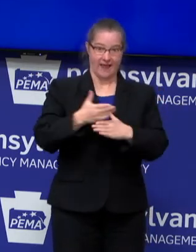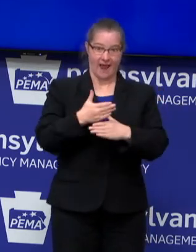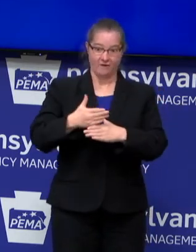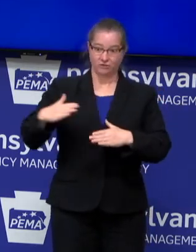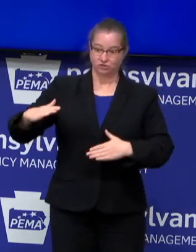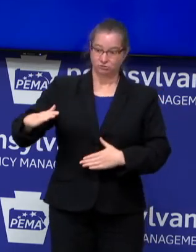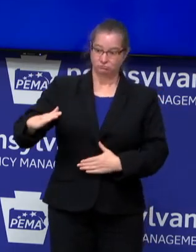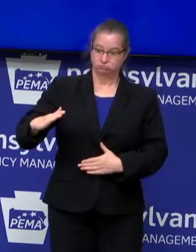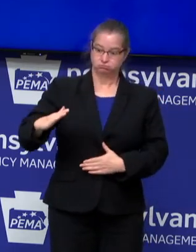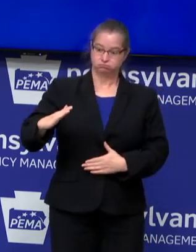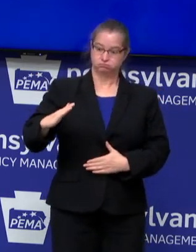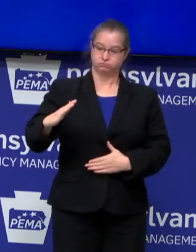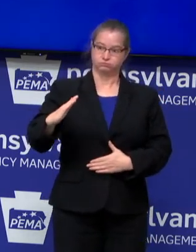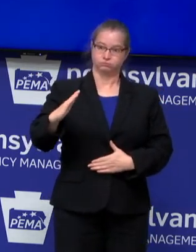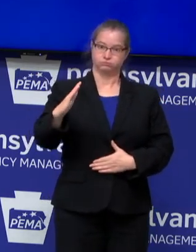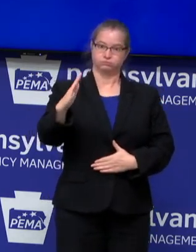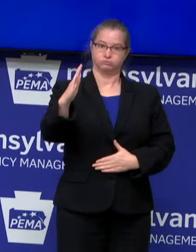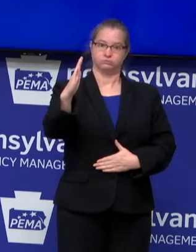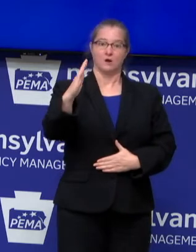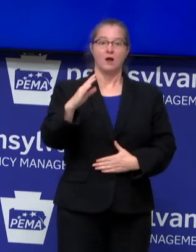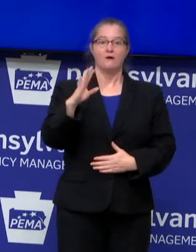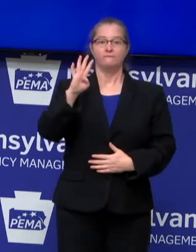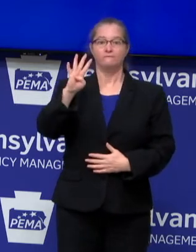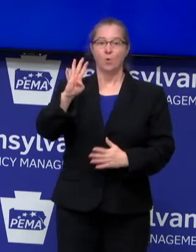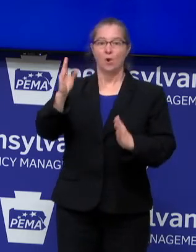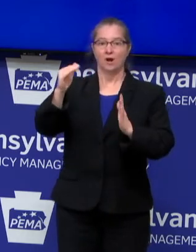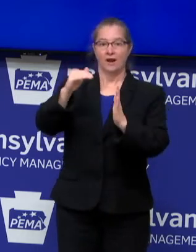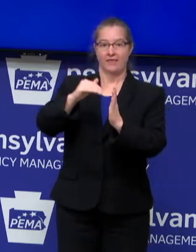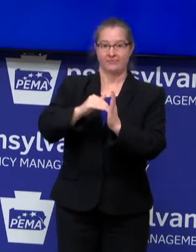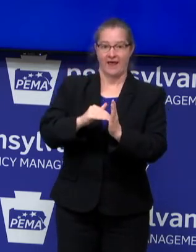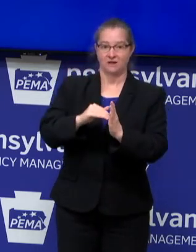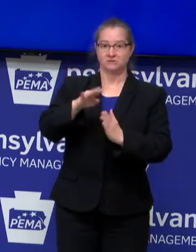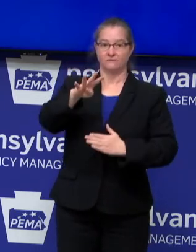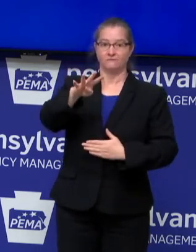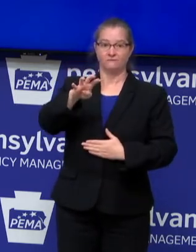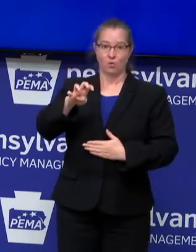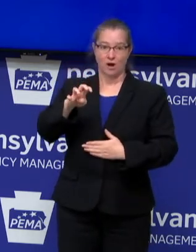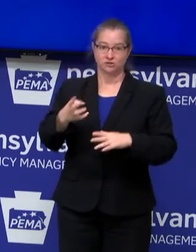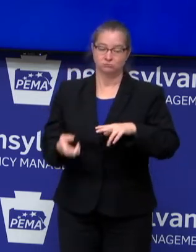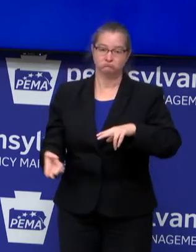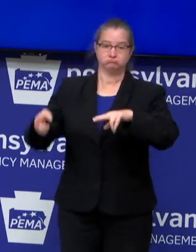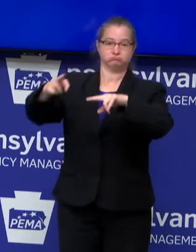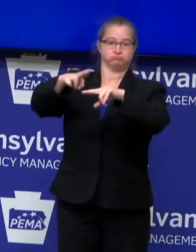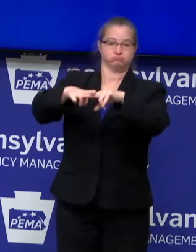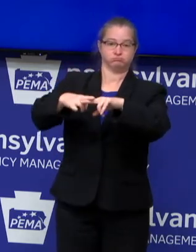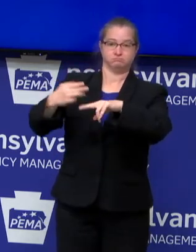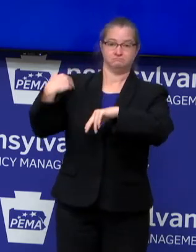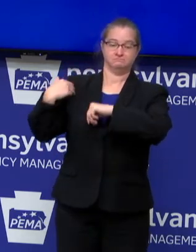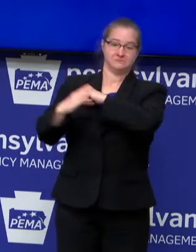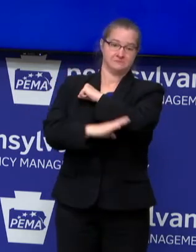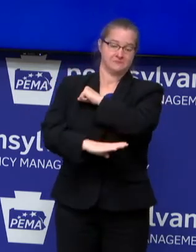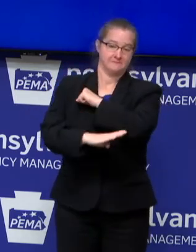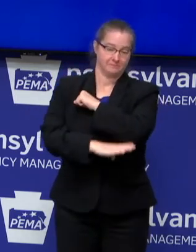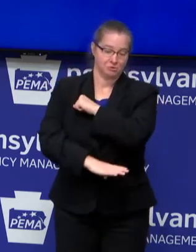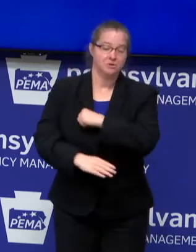patients per day has increased by 4,400 since the end of September. Many hospitals